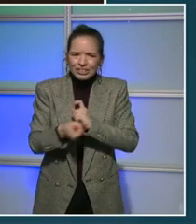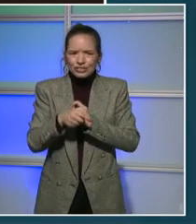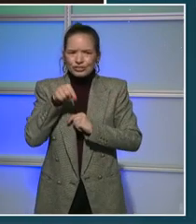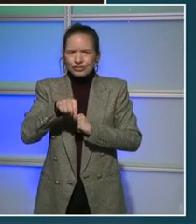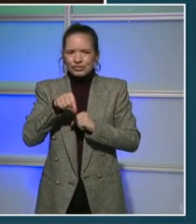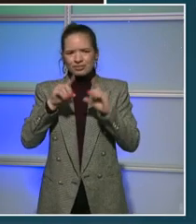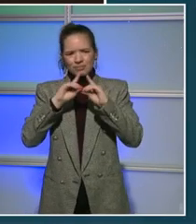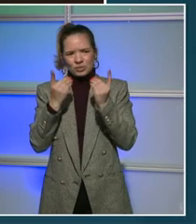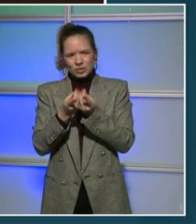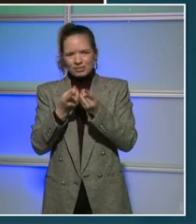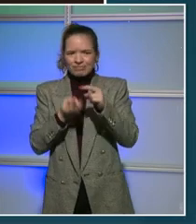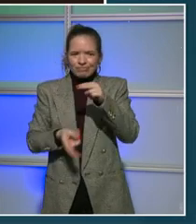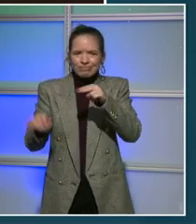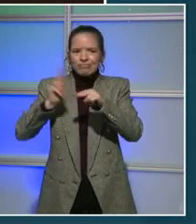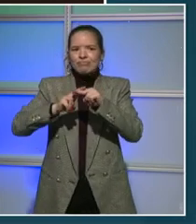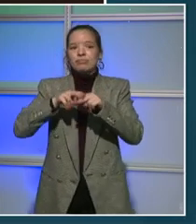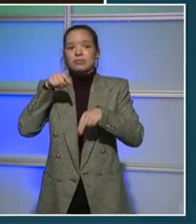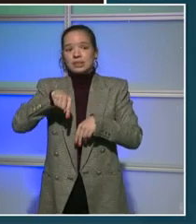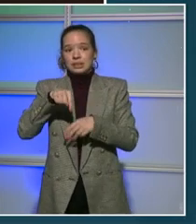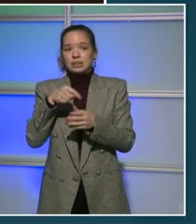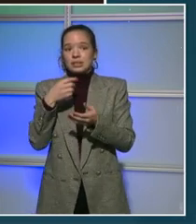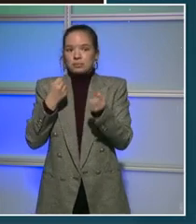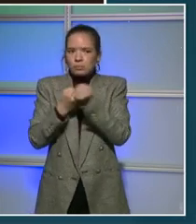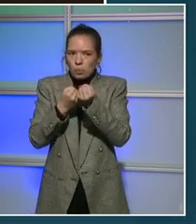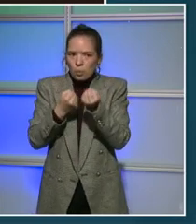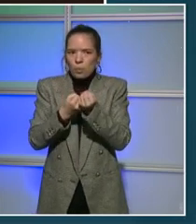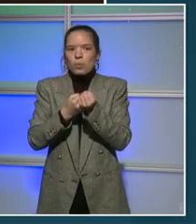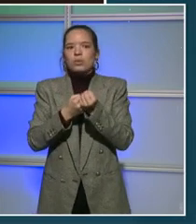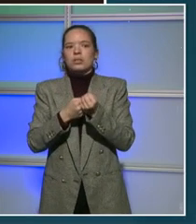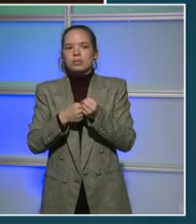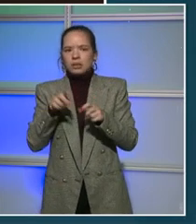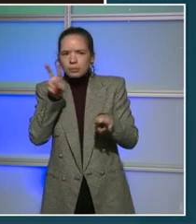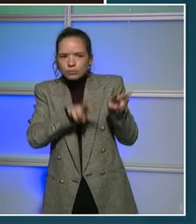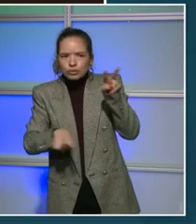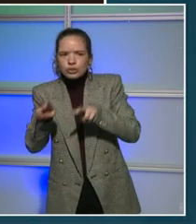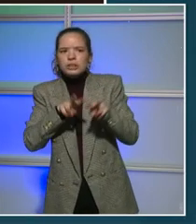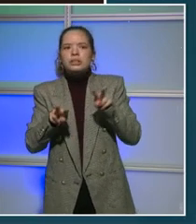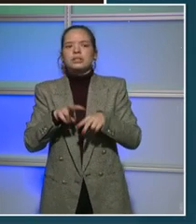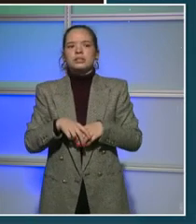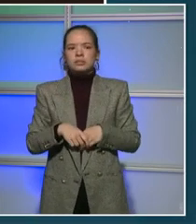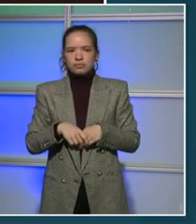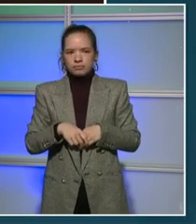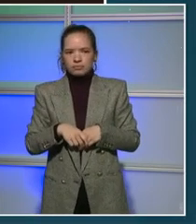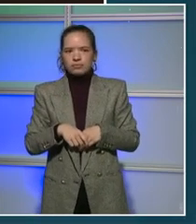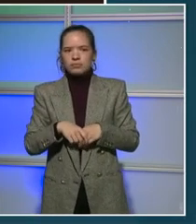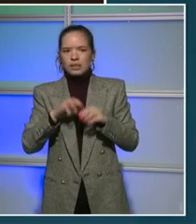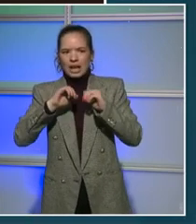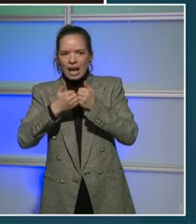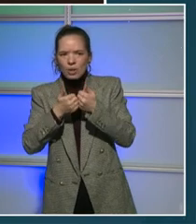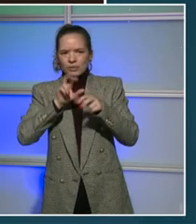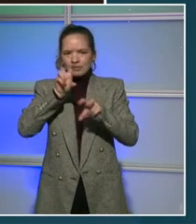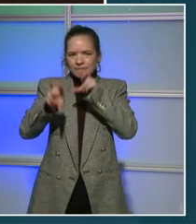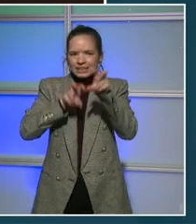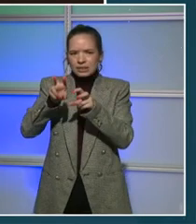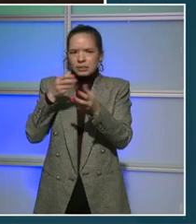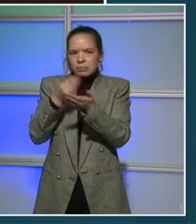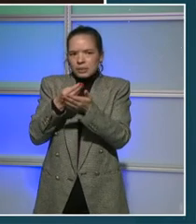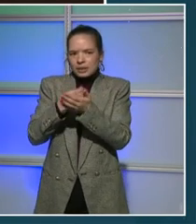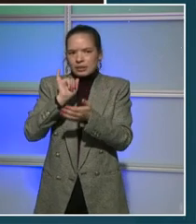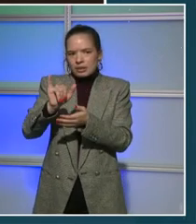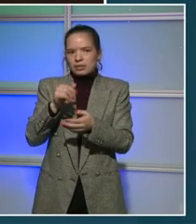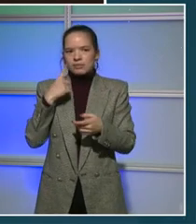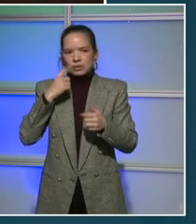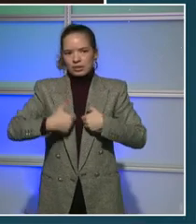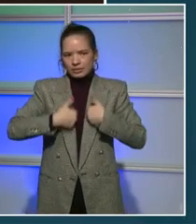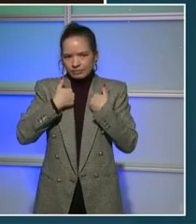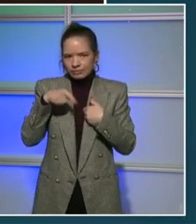support in significant and multiple areas of their lives. The mayor's proposed budget directly addresses many of these challenges.